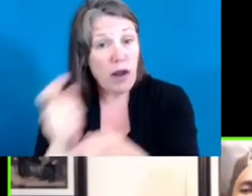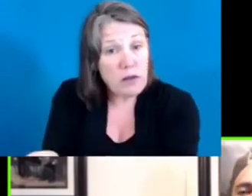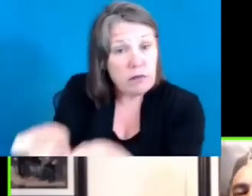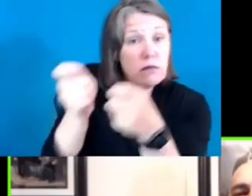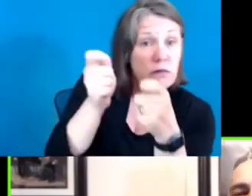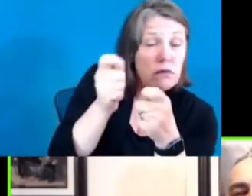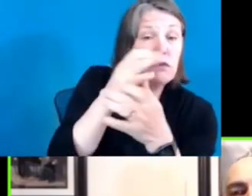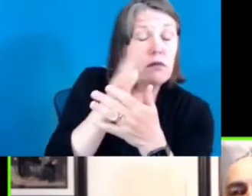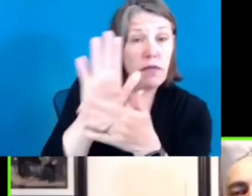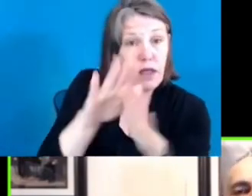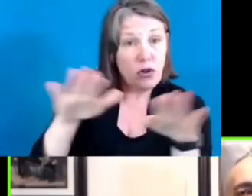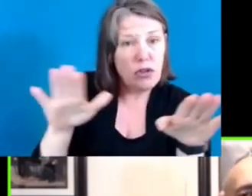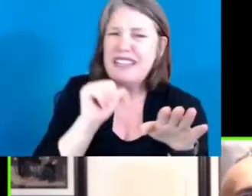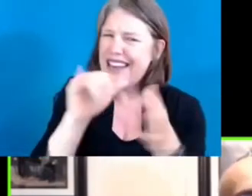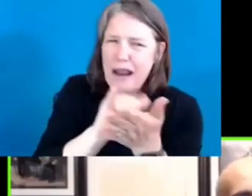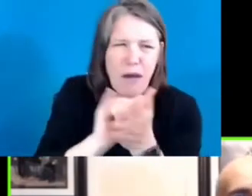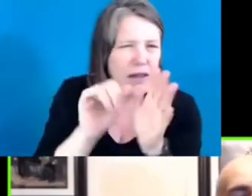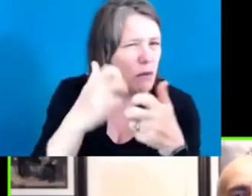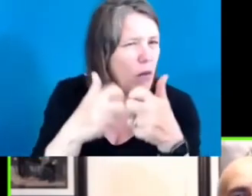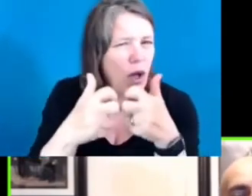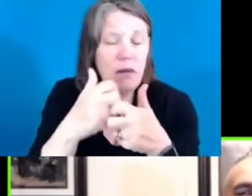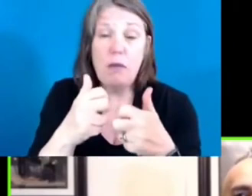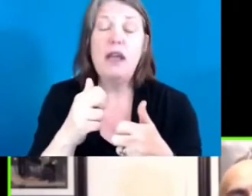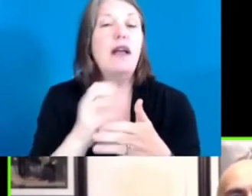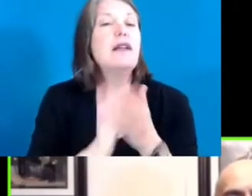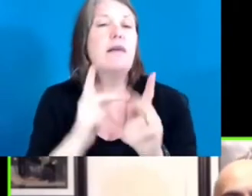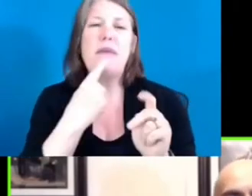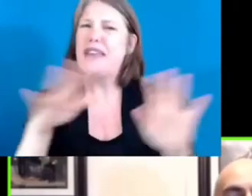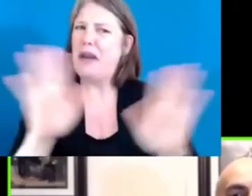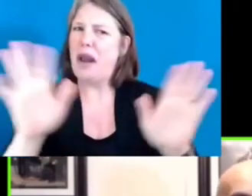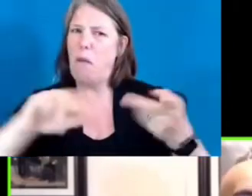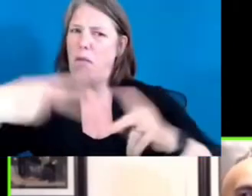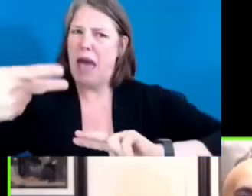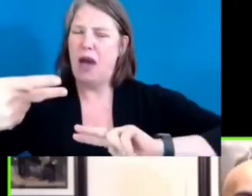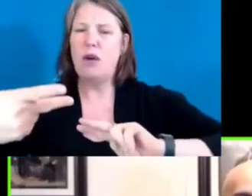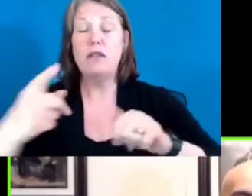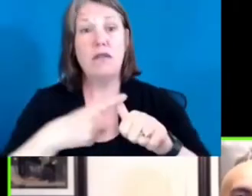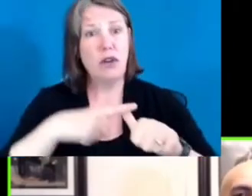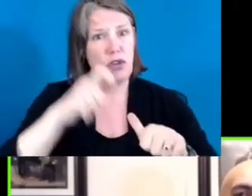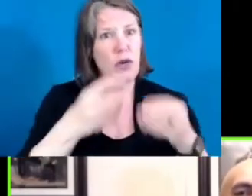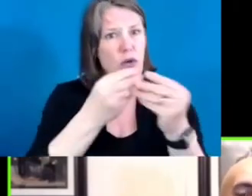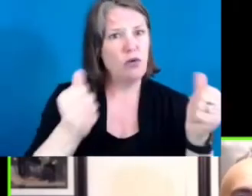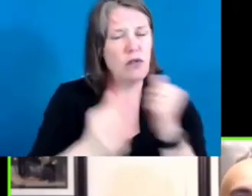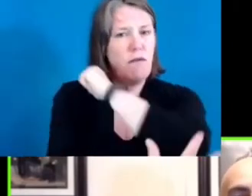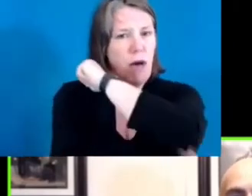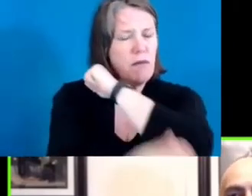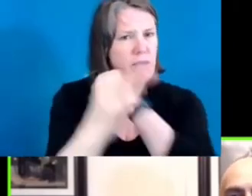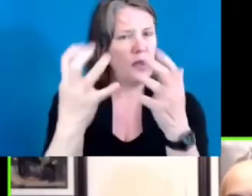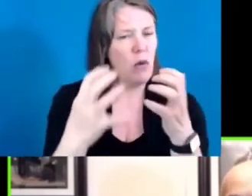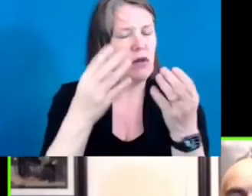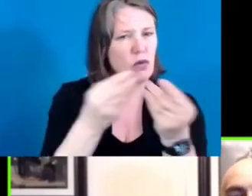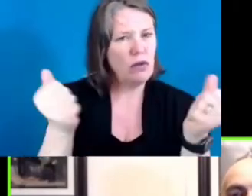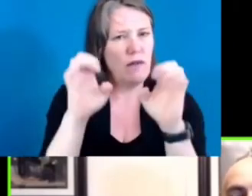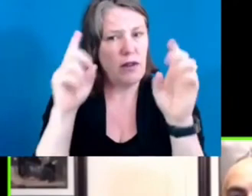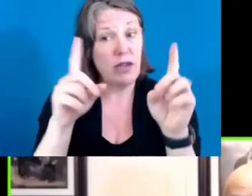no, no, no, you've got it backwards. You need to first solve poverty if you want to solve education. They have it backwards. The most powerful tool